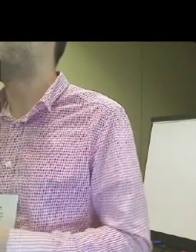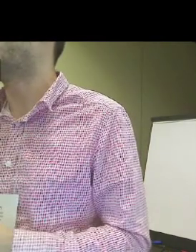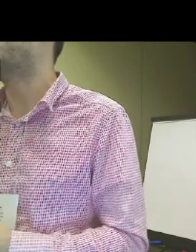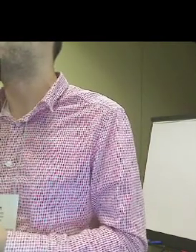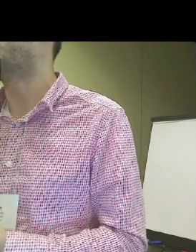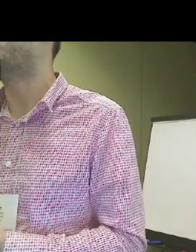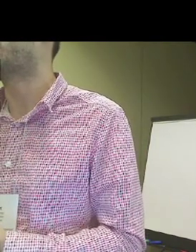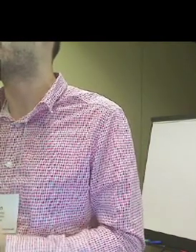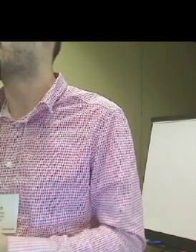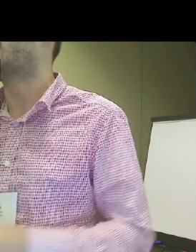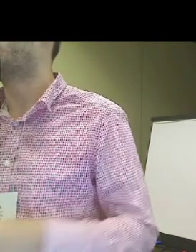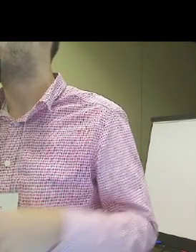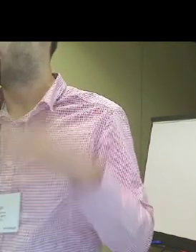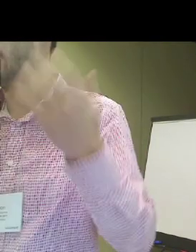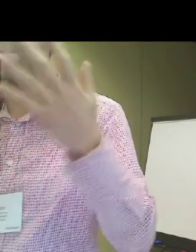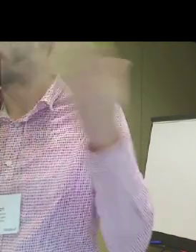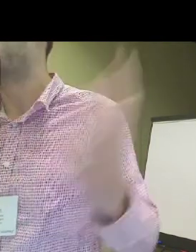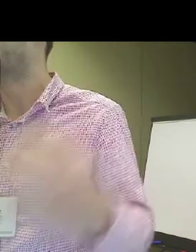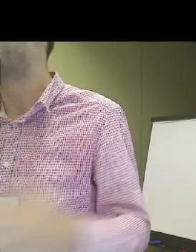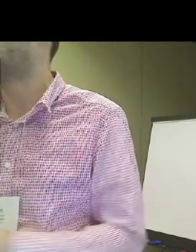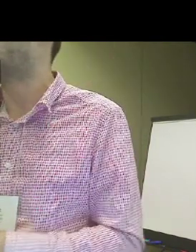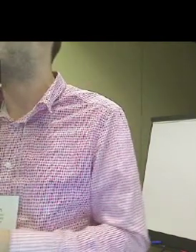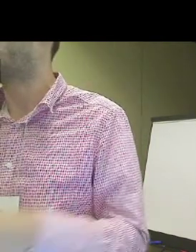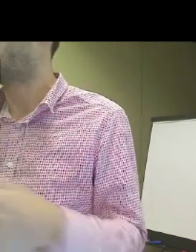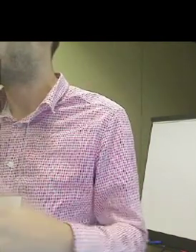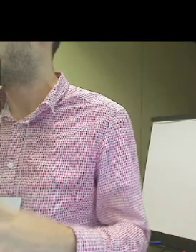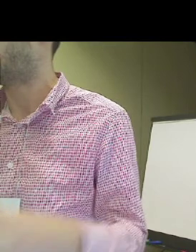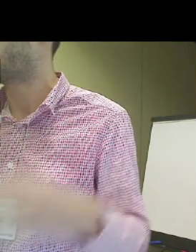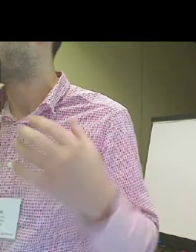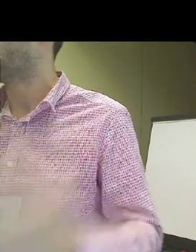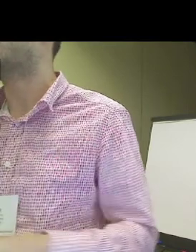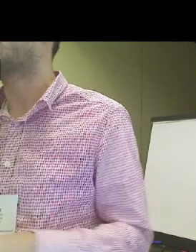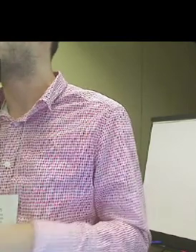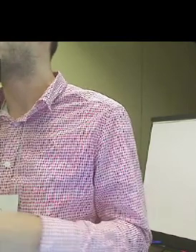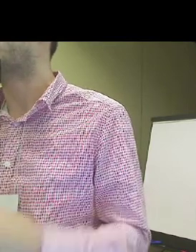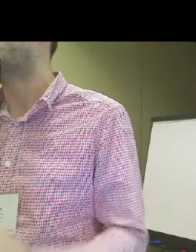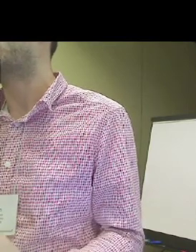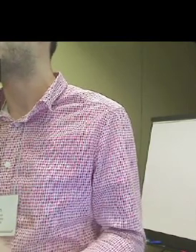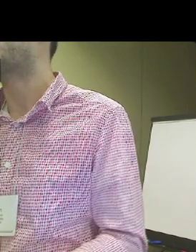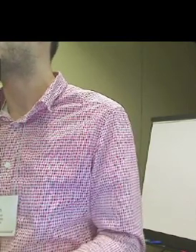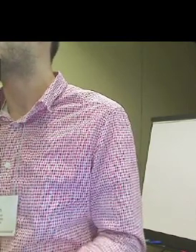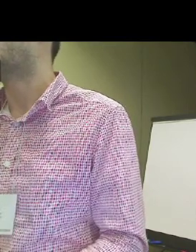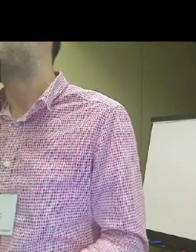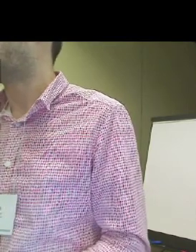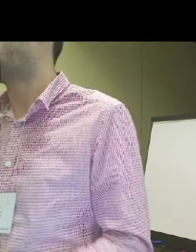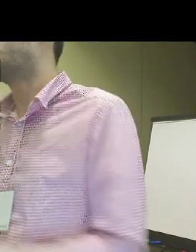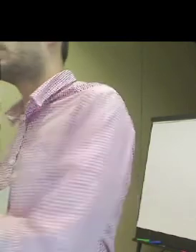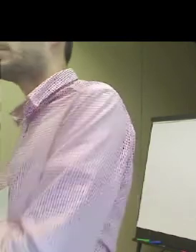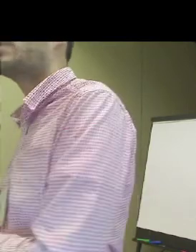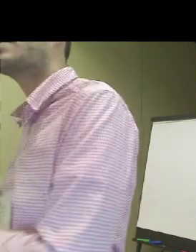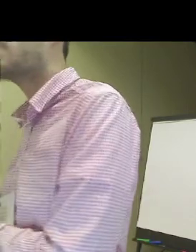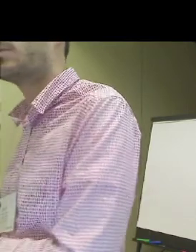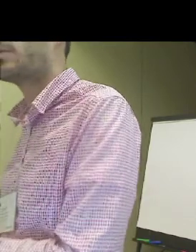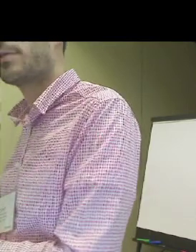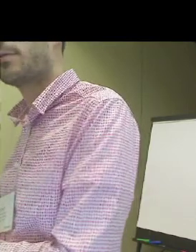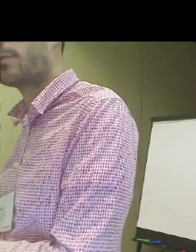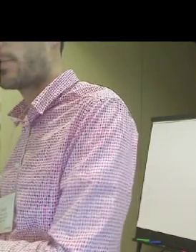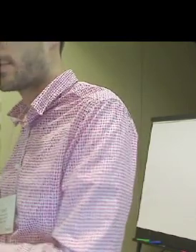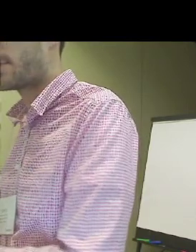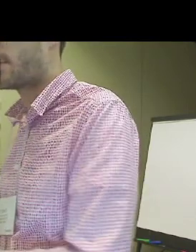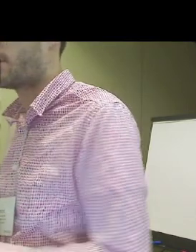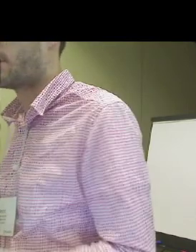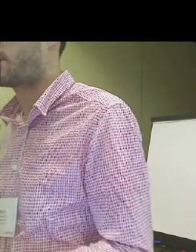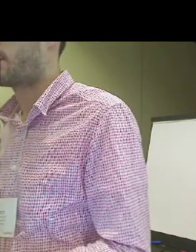institutions, like the Louvre or other in Paris, also with some ministries, but also with really small